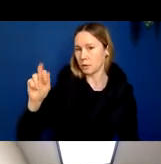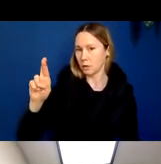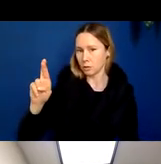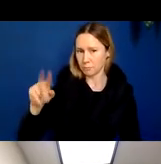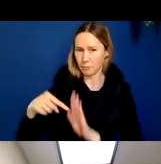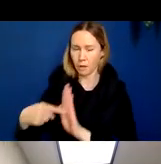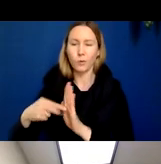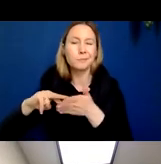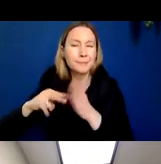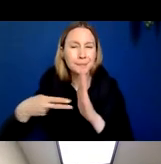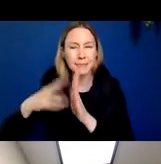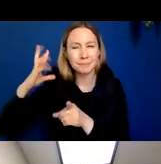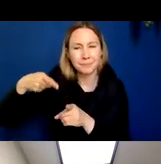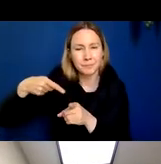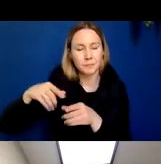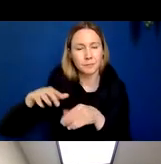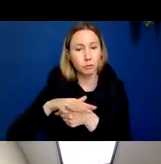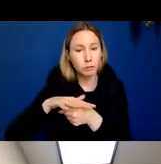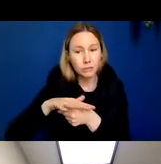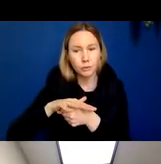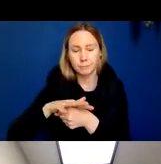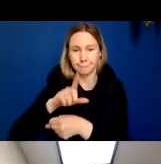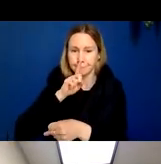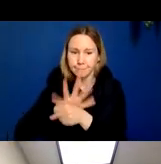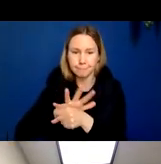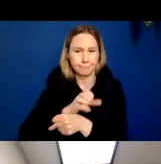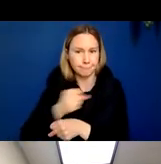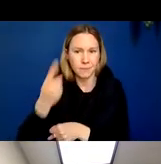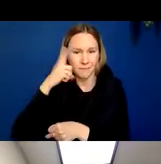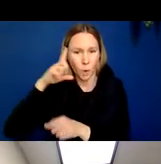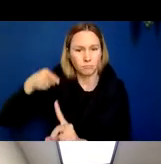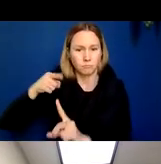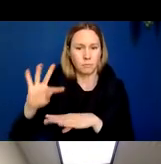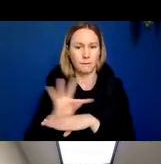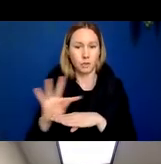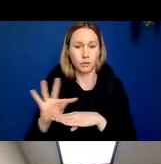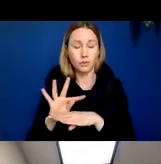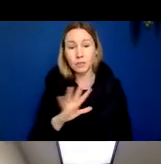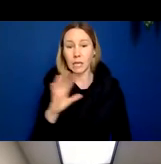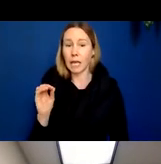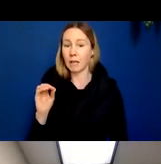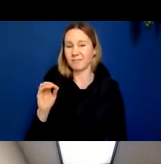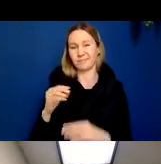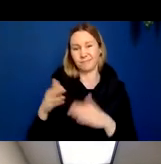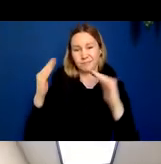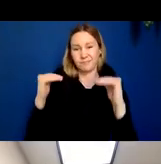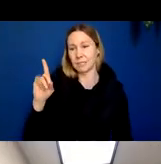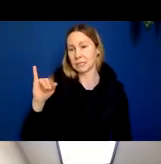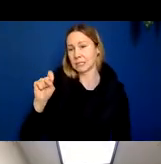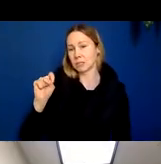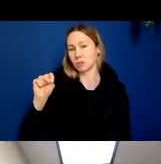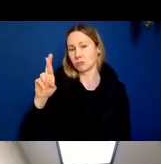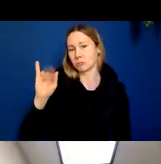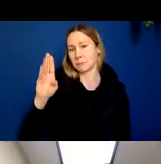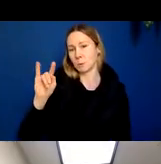of the work, meaning specific regions dedicated to specific functions, as well as a distributive model of the brain where you have different